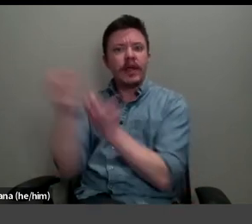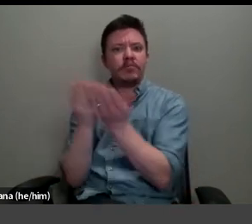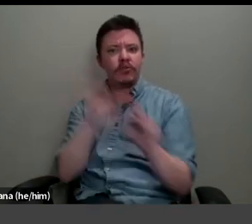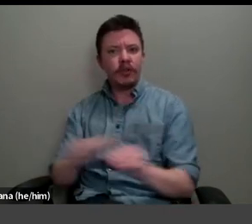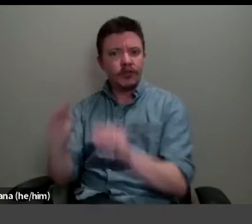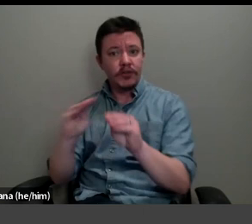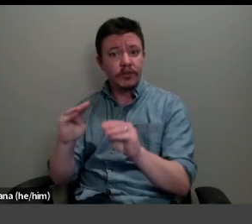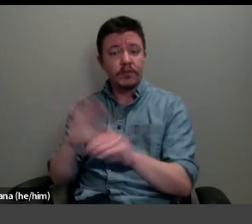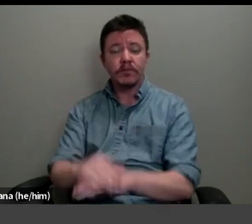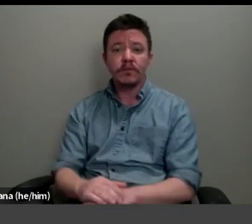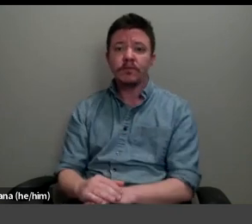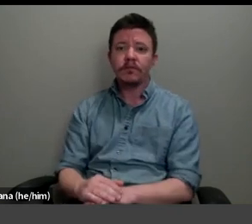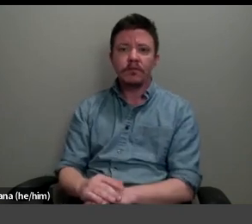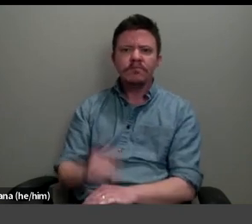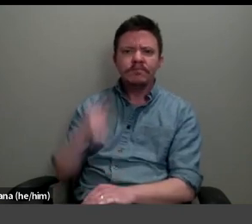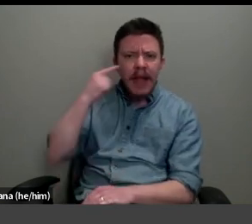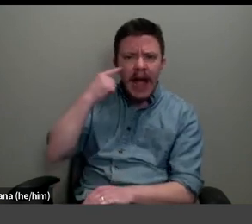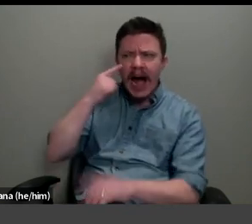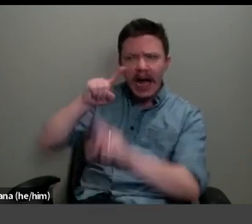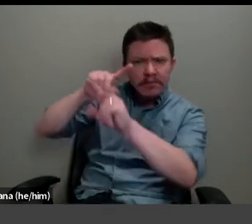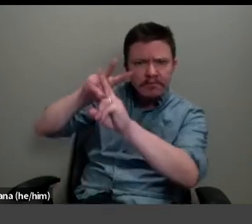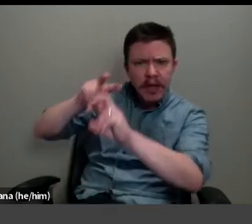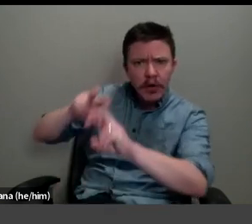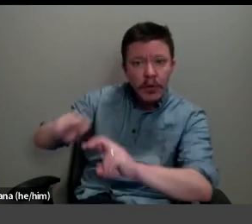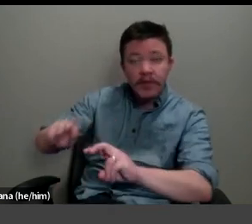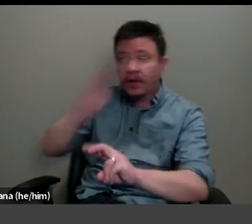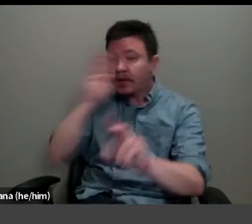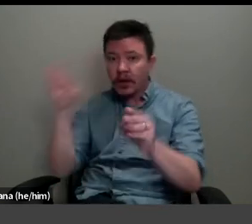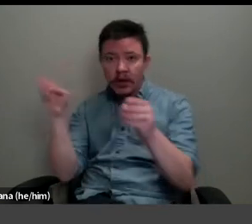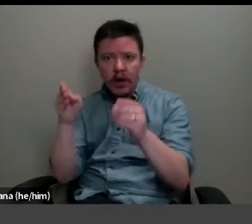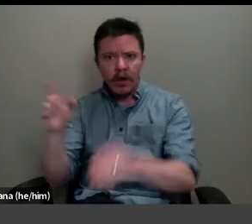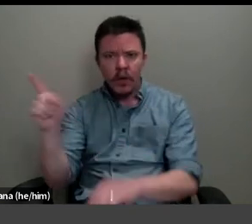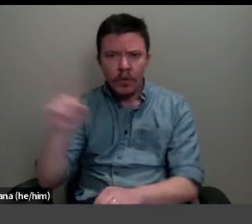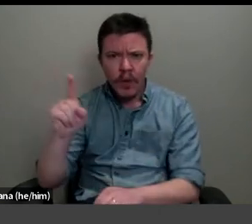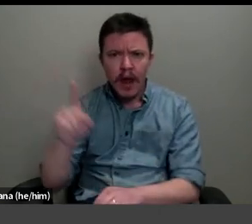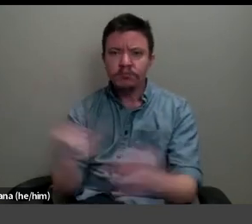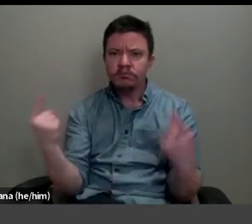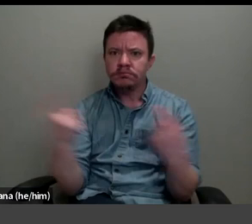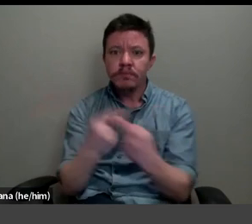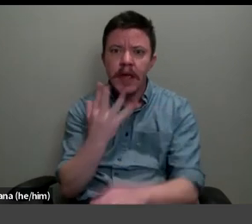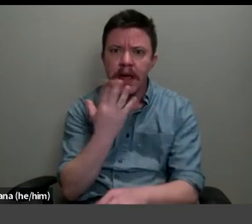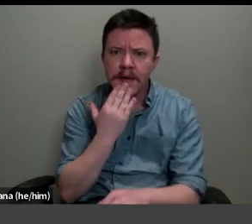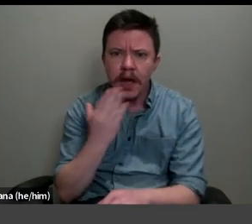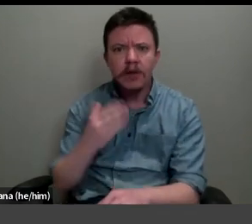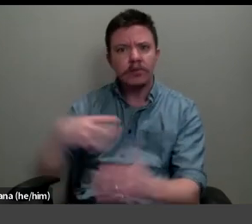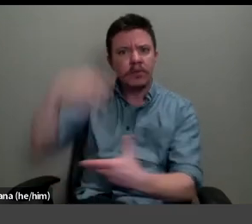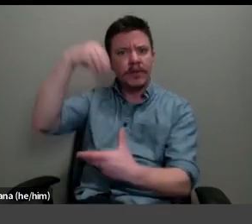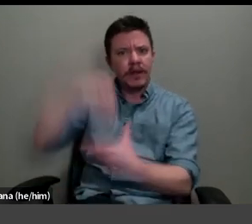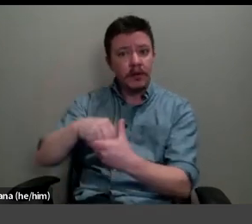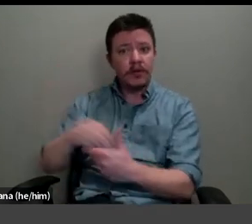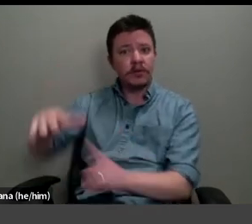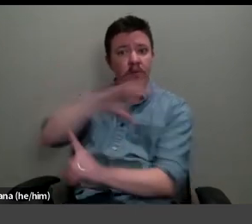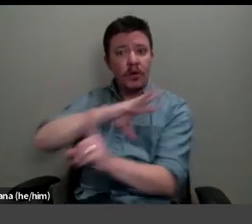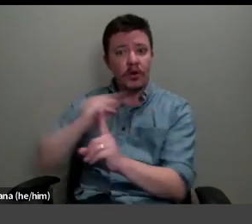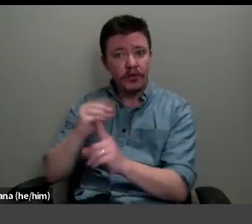The inquisitive eye is drawn instead towards the startling colours of the interior's material culture, the